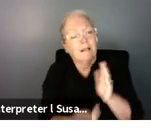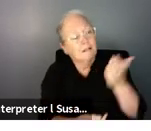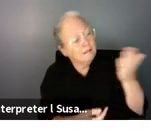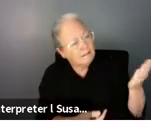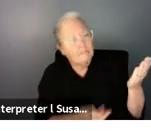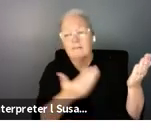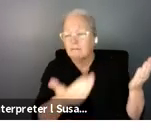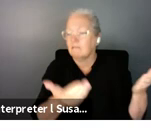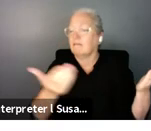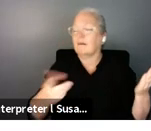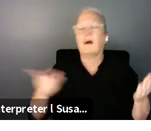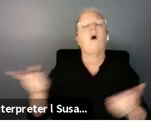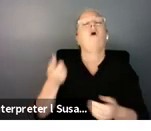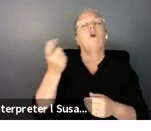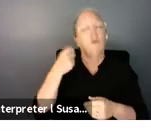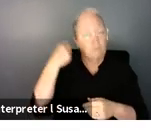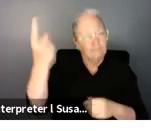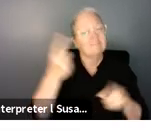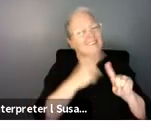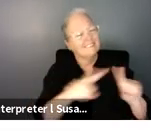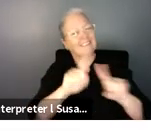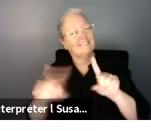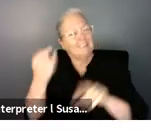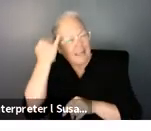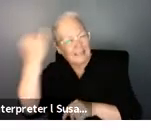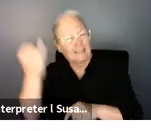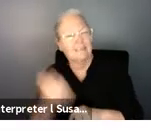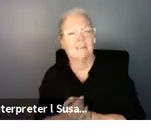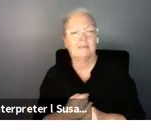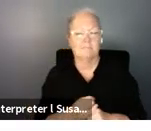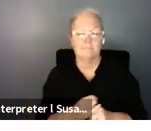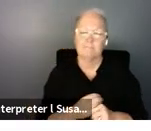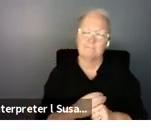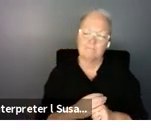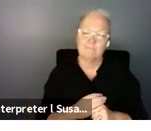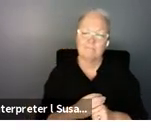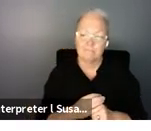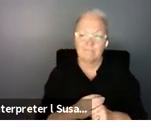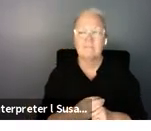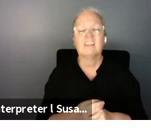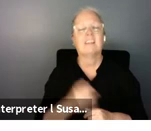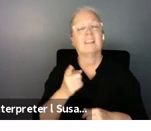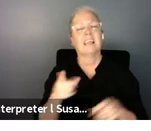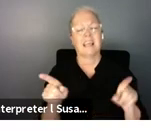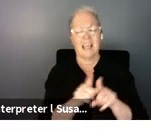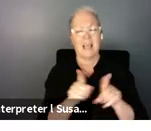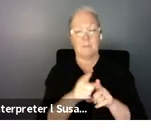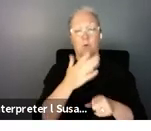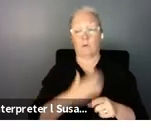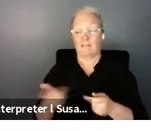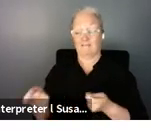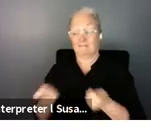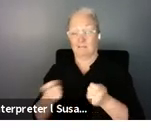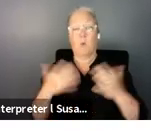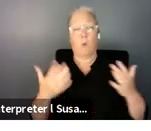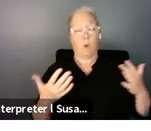in um there's quite a lot of recognition of the importance of integrated and coordinated services but of